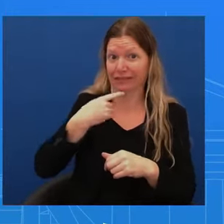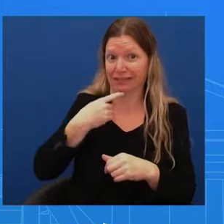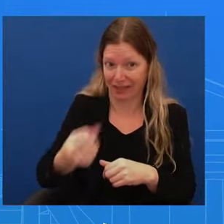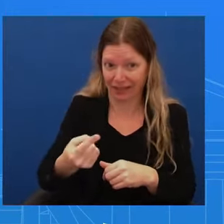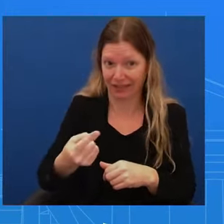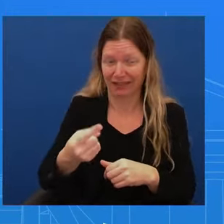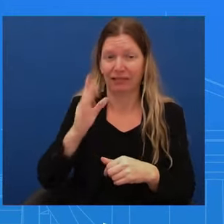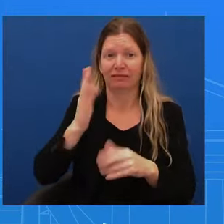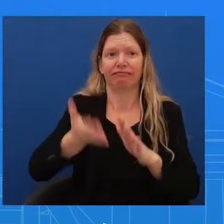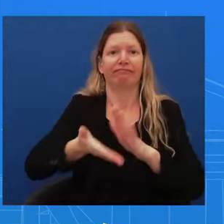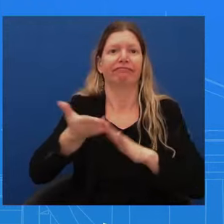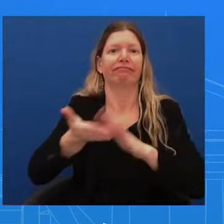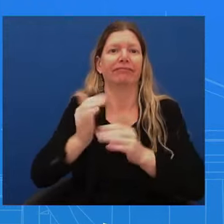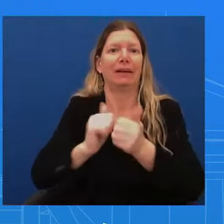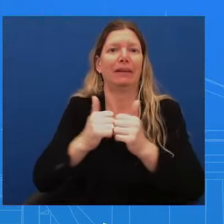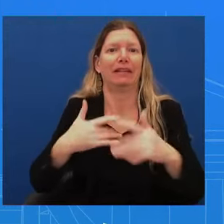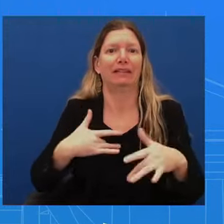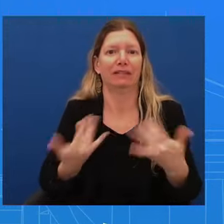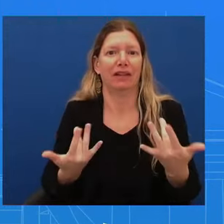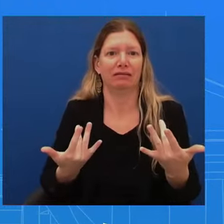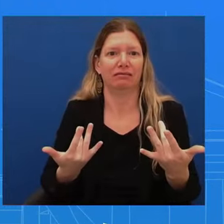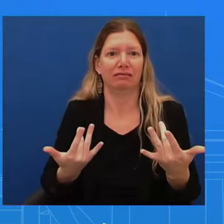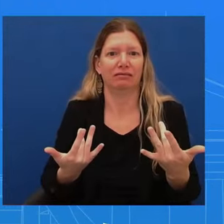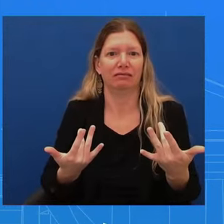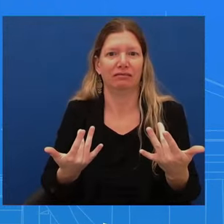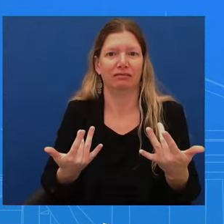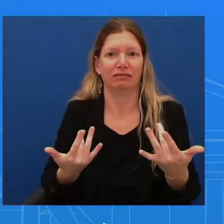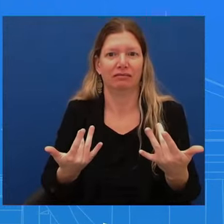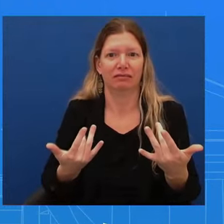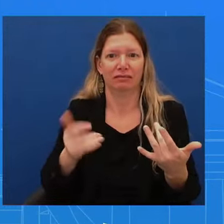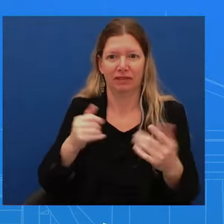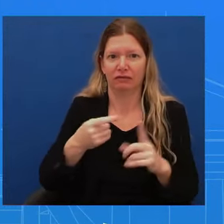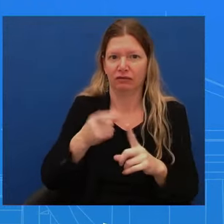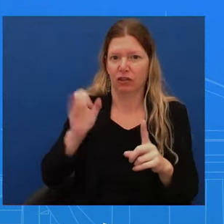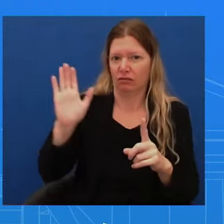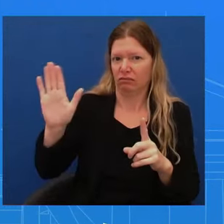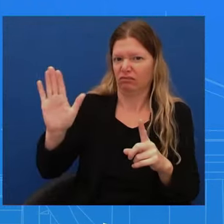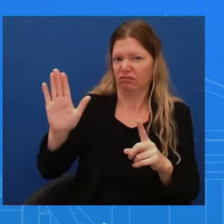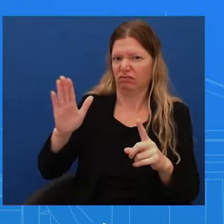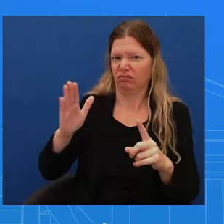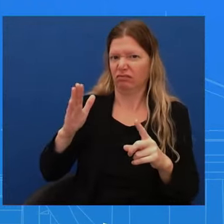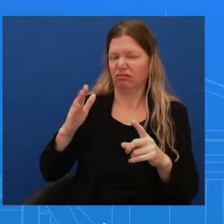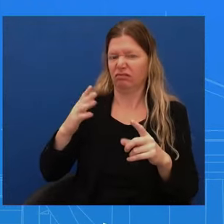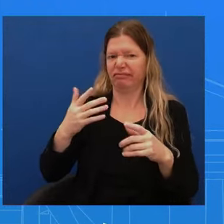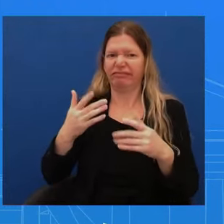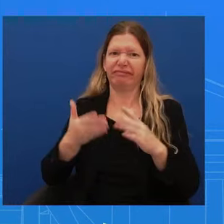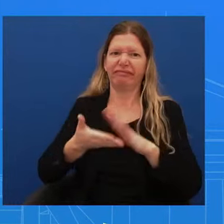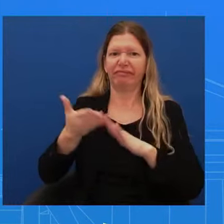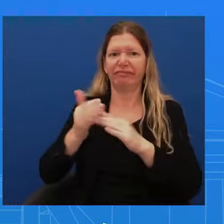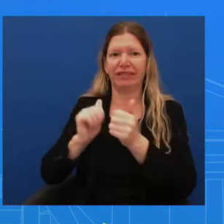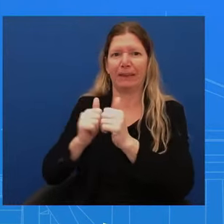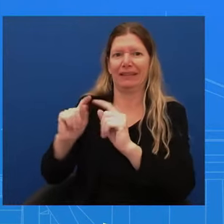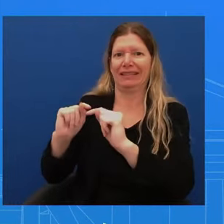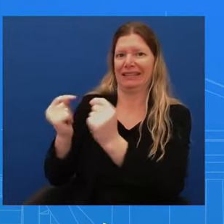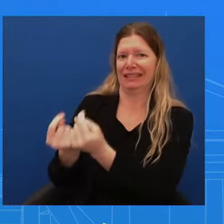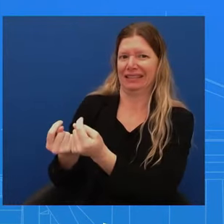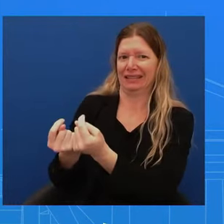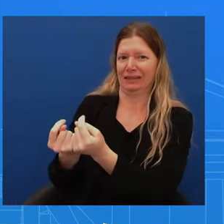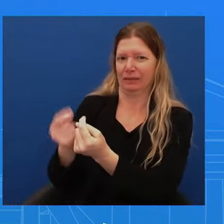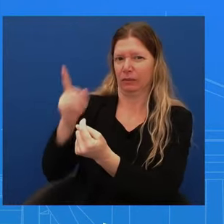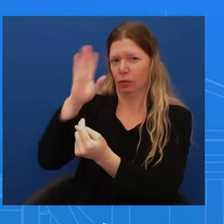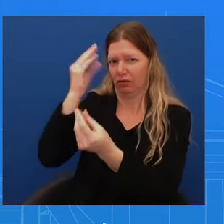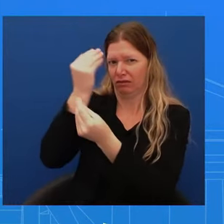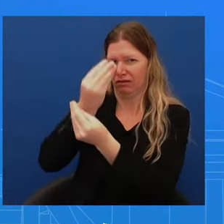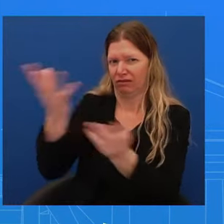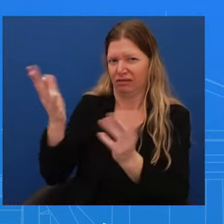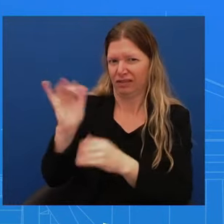event comes from the campaign. And so that's very clear. That is very clear. And so I don't know how else we could